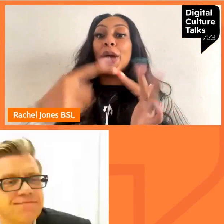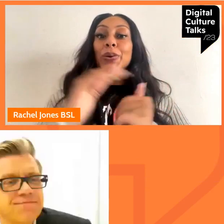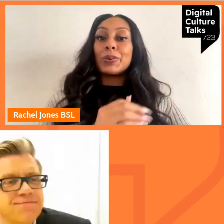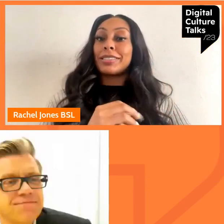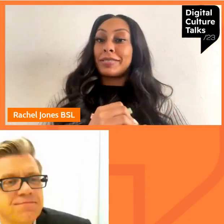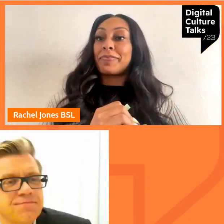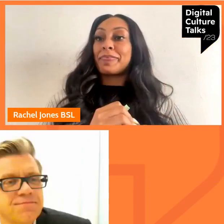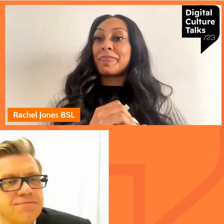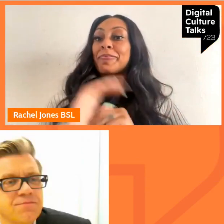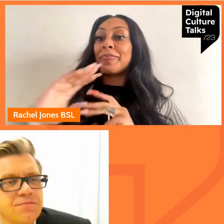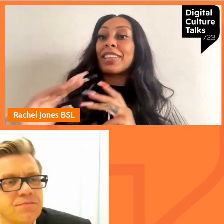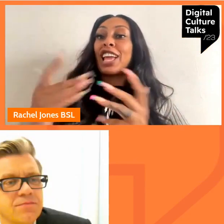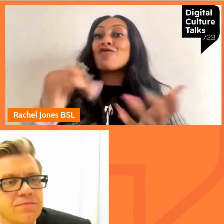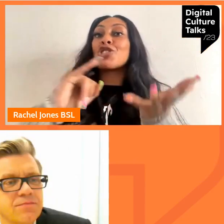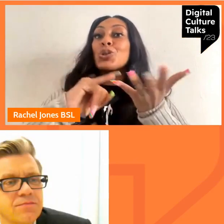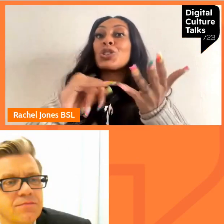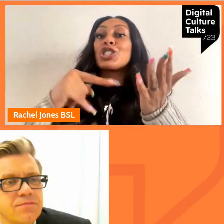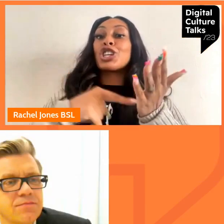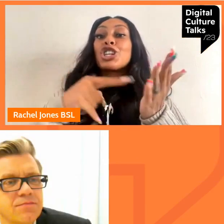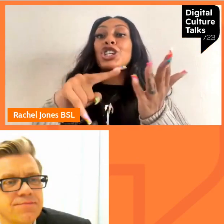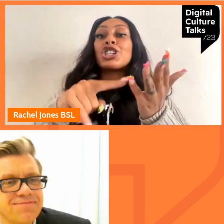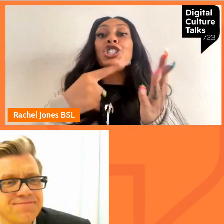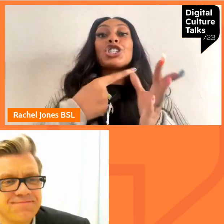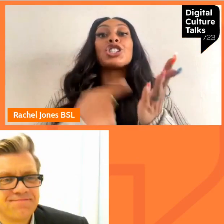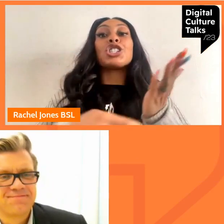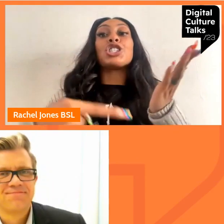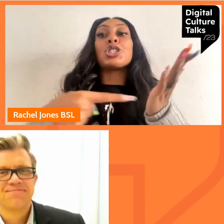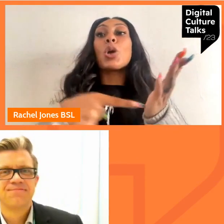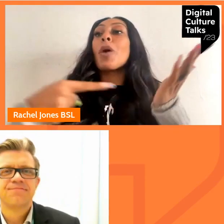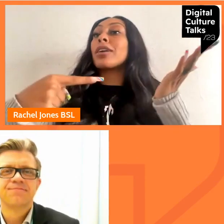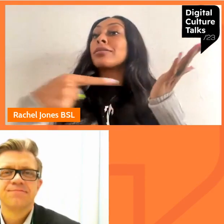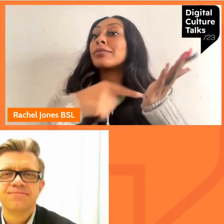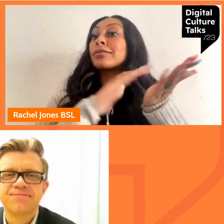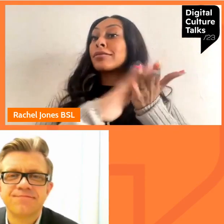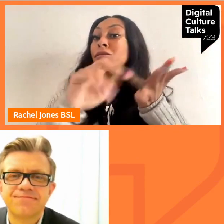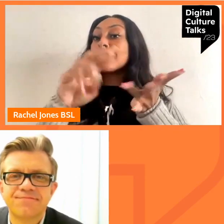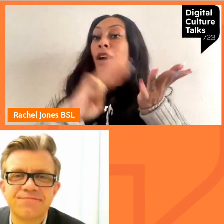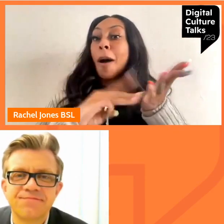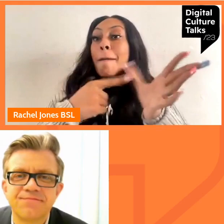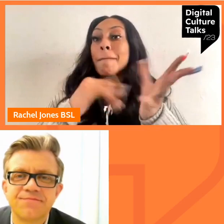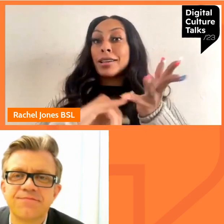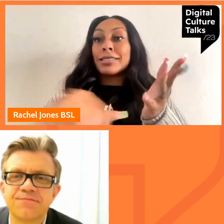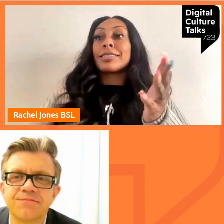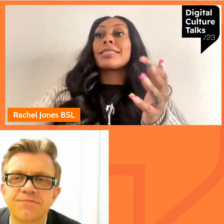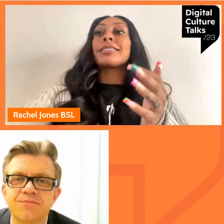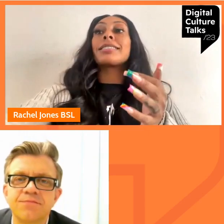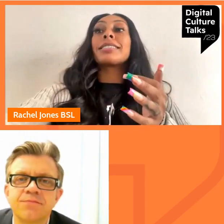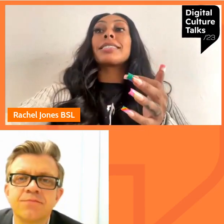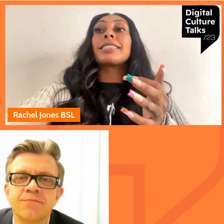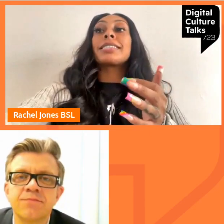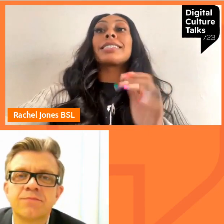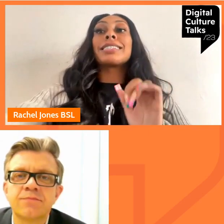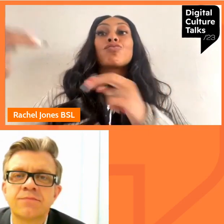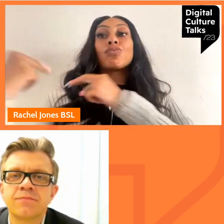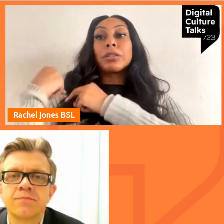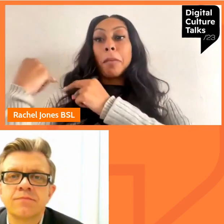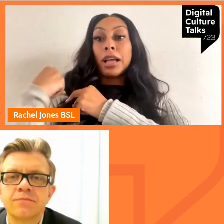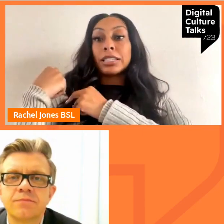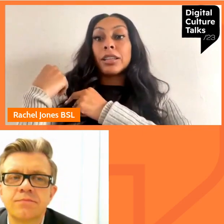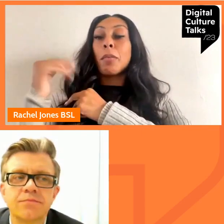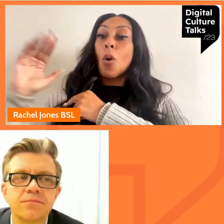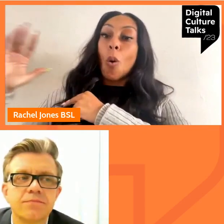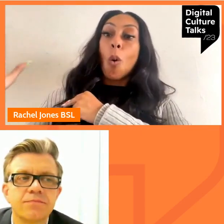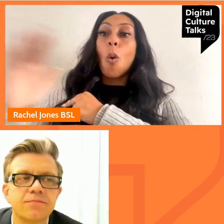stuart thomas stuart is the head of midlands for bbc local he's responsible for production of all bbc local